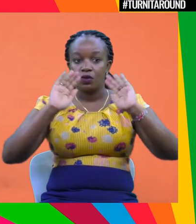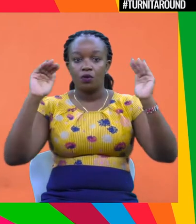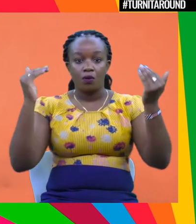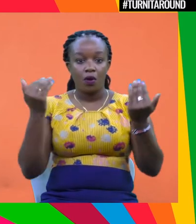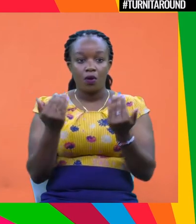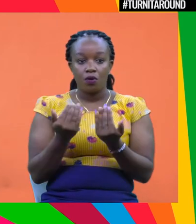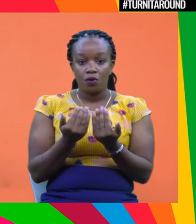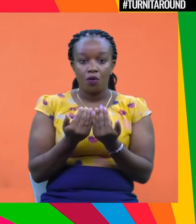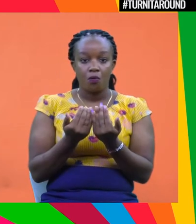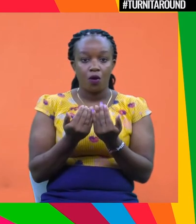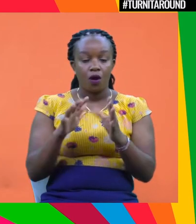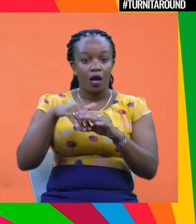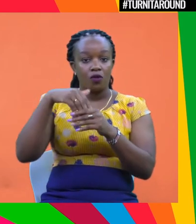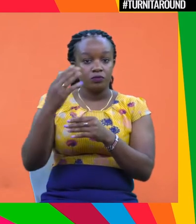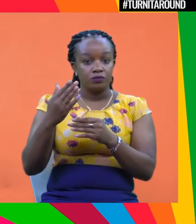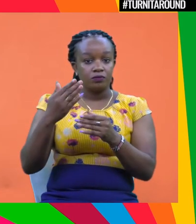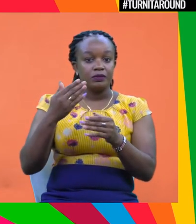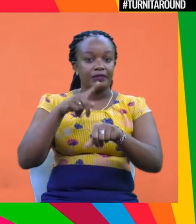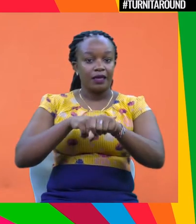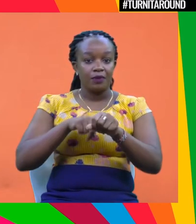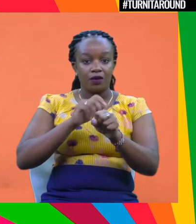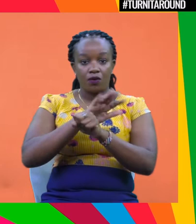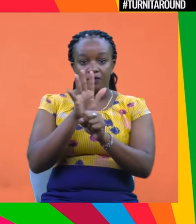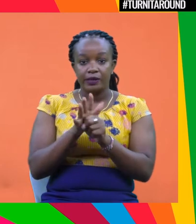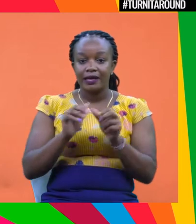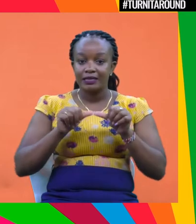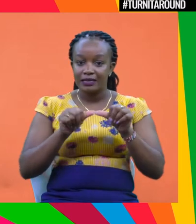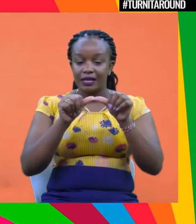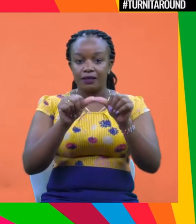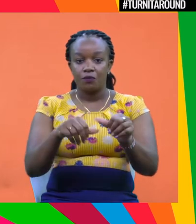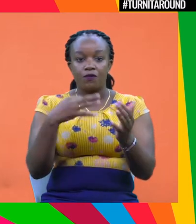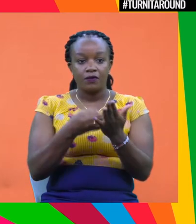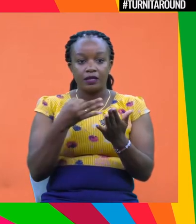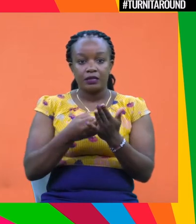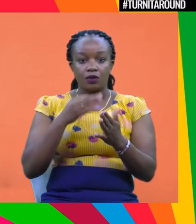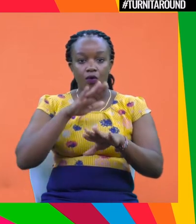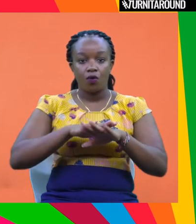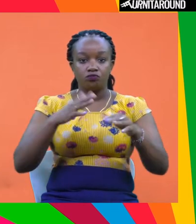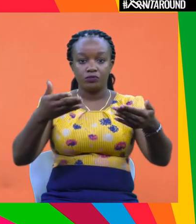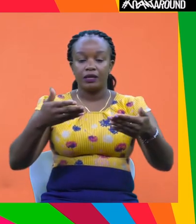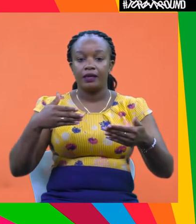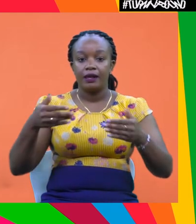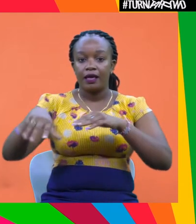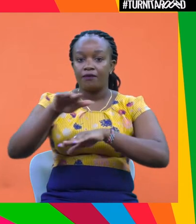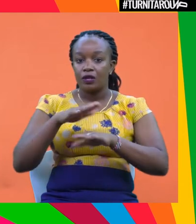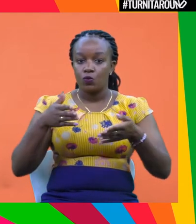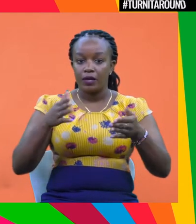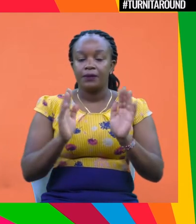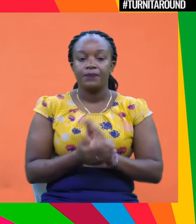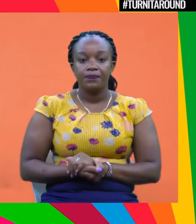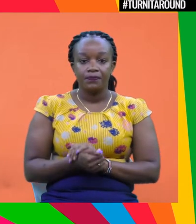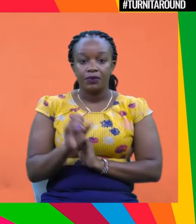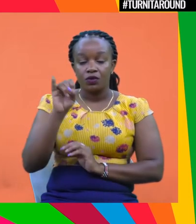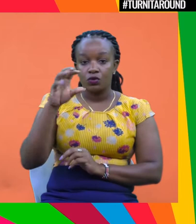outlook post-COVID and why sustainable finance and green recovery matter. Johan,